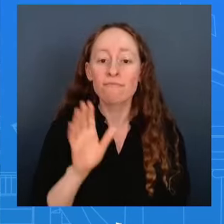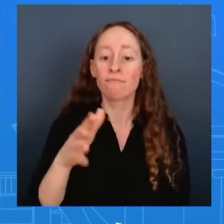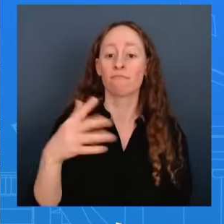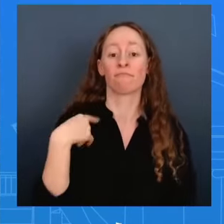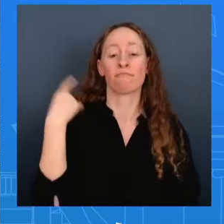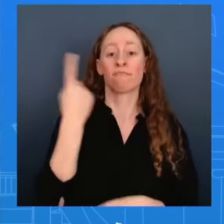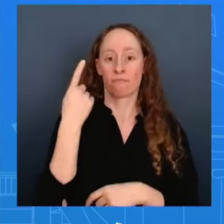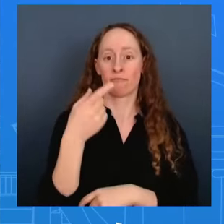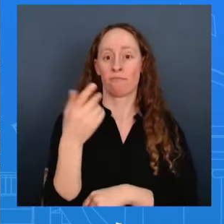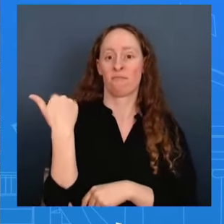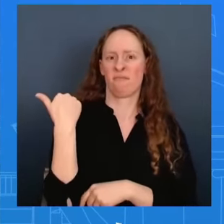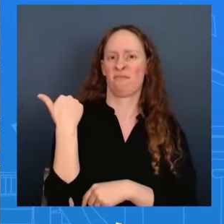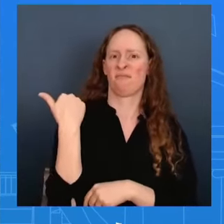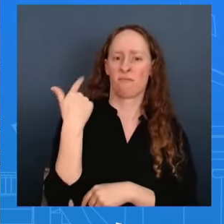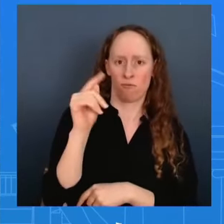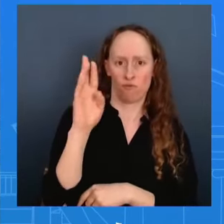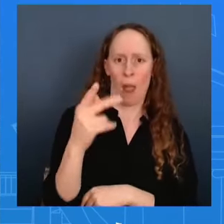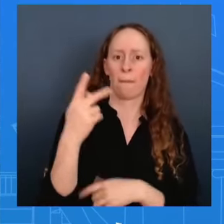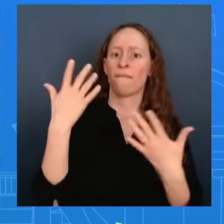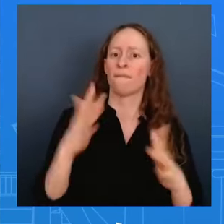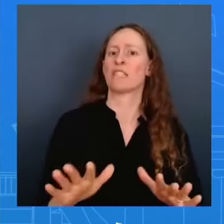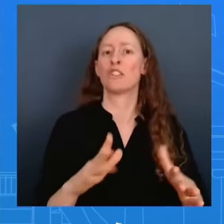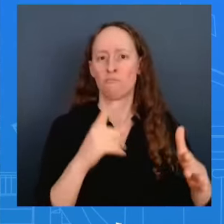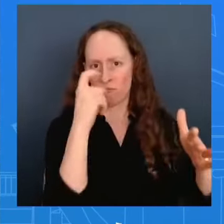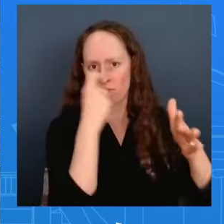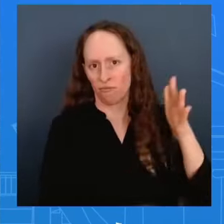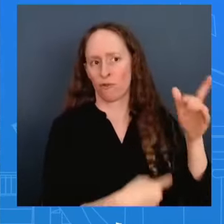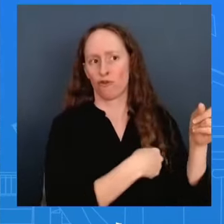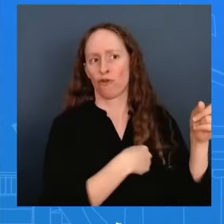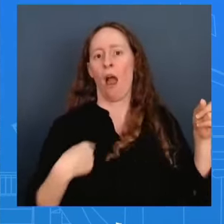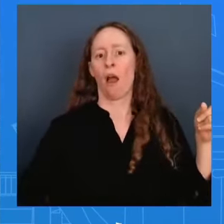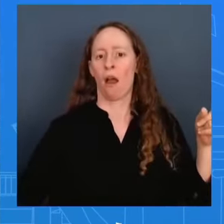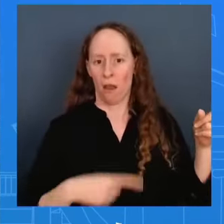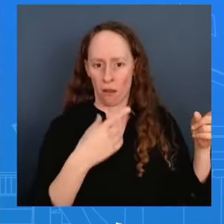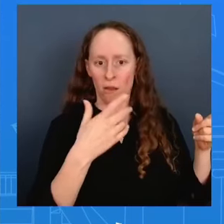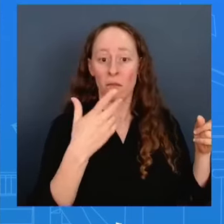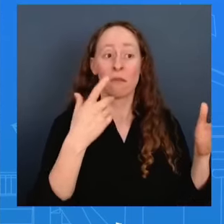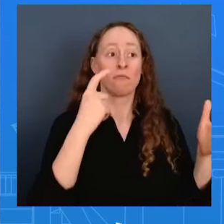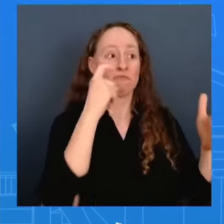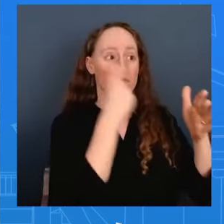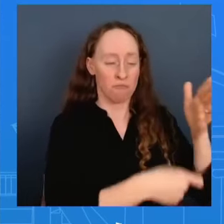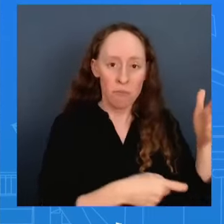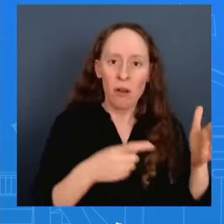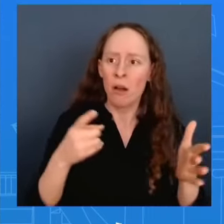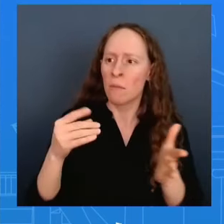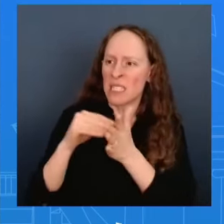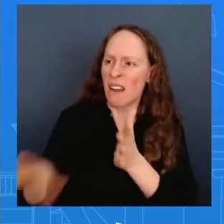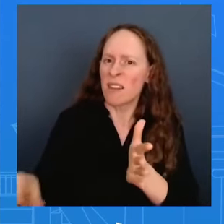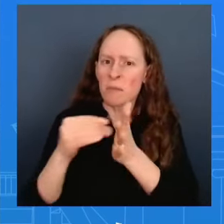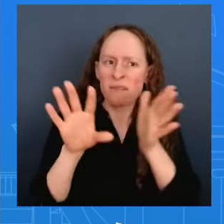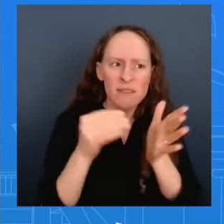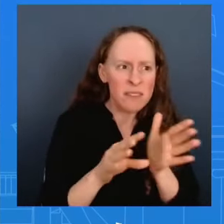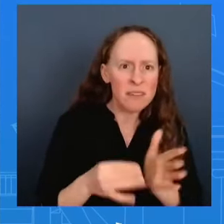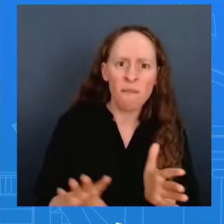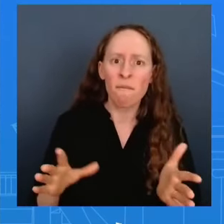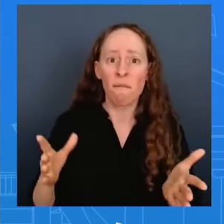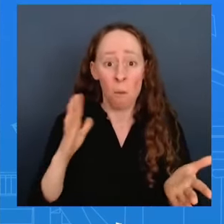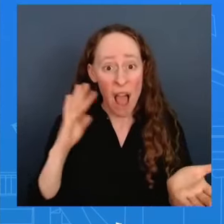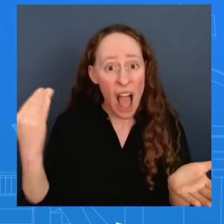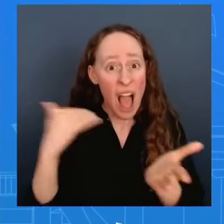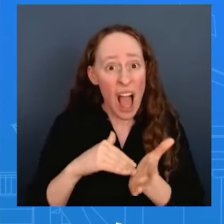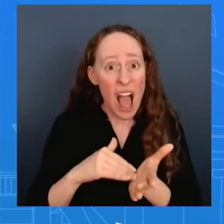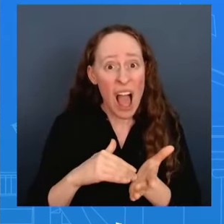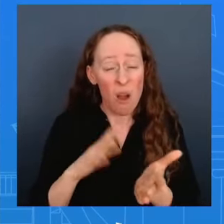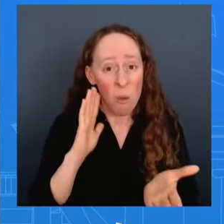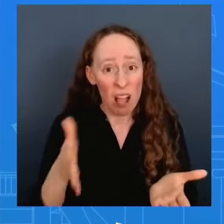u.s customers how can you be sure the same thing won't happen again first of all i think that that link in terms of uh tariffs to